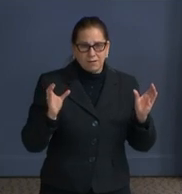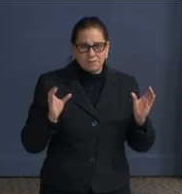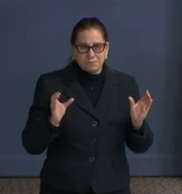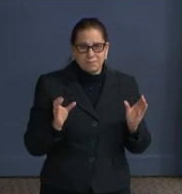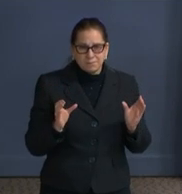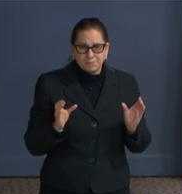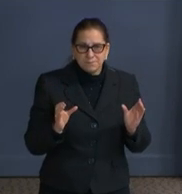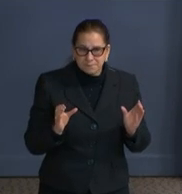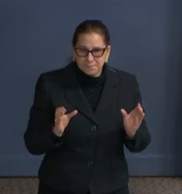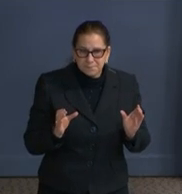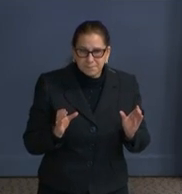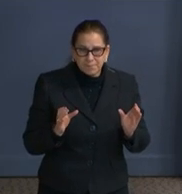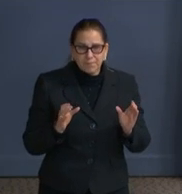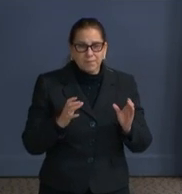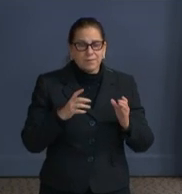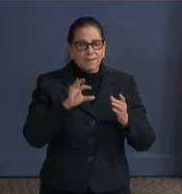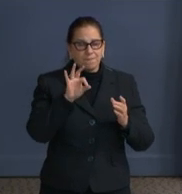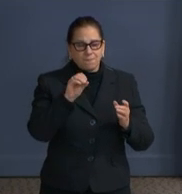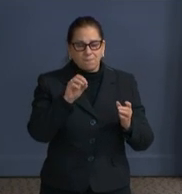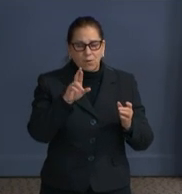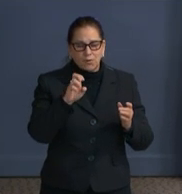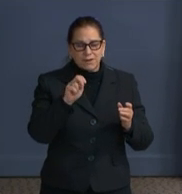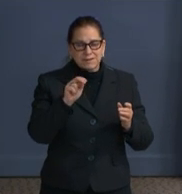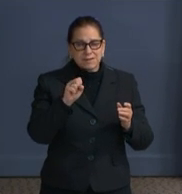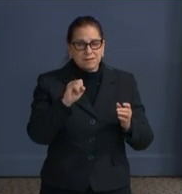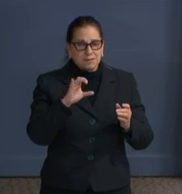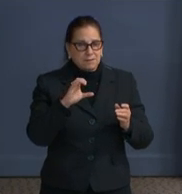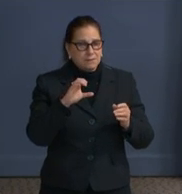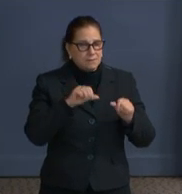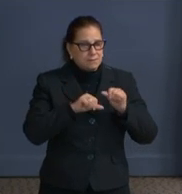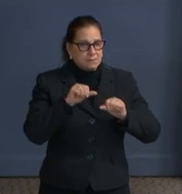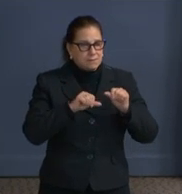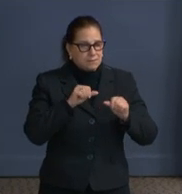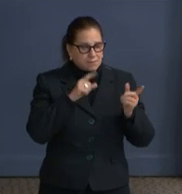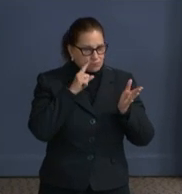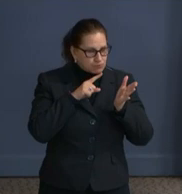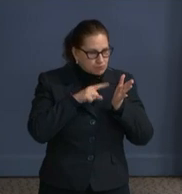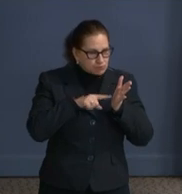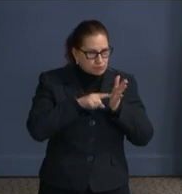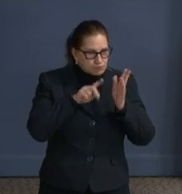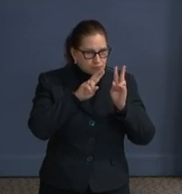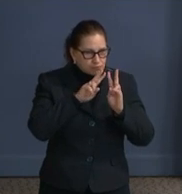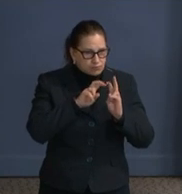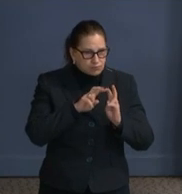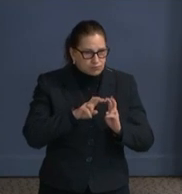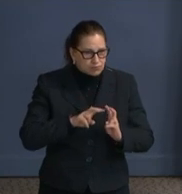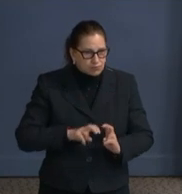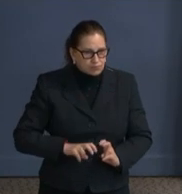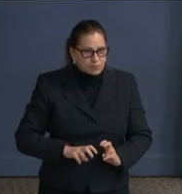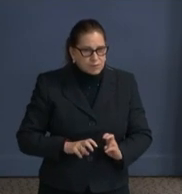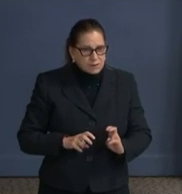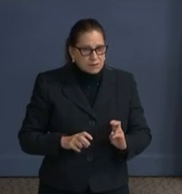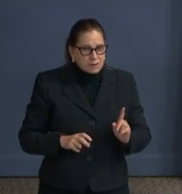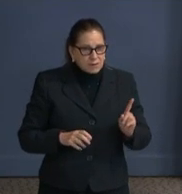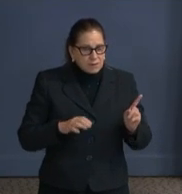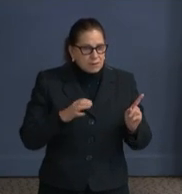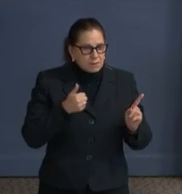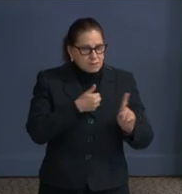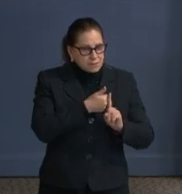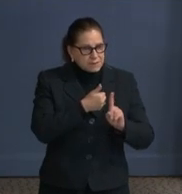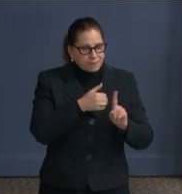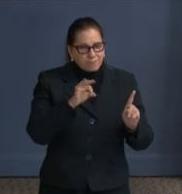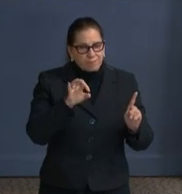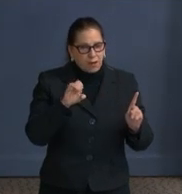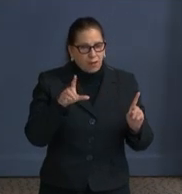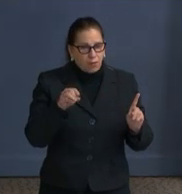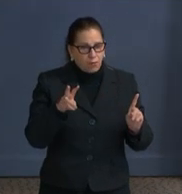forensic pathology, and is a fellow of the College of American Pathologists and the National Association of